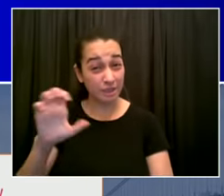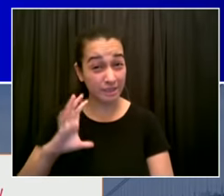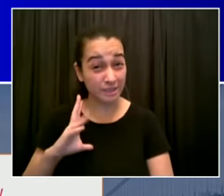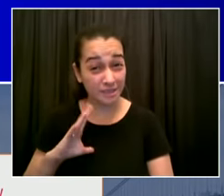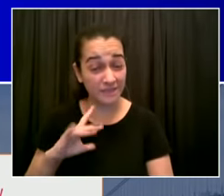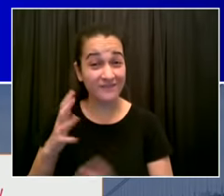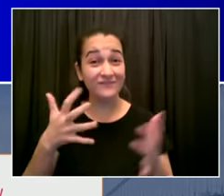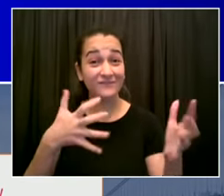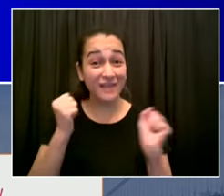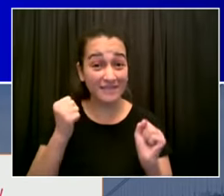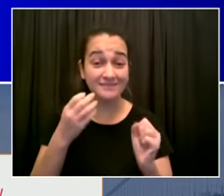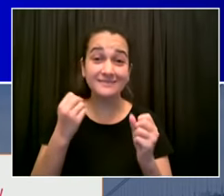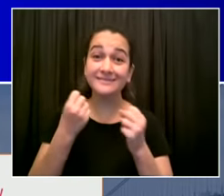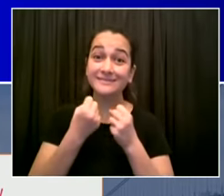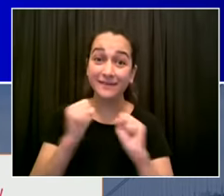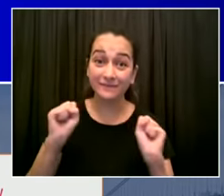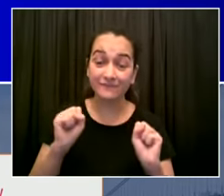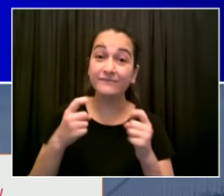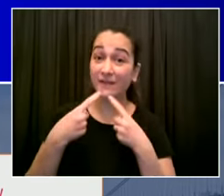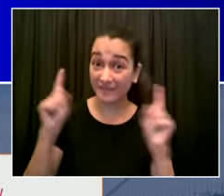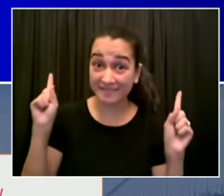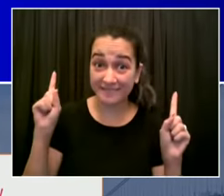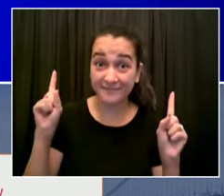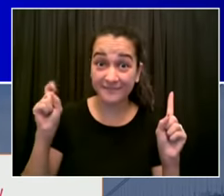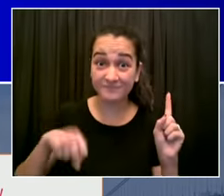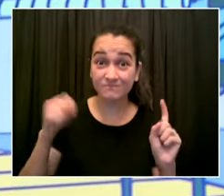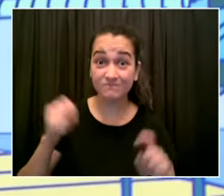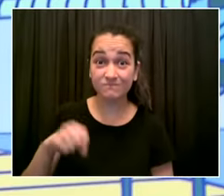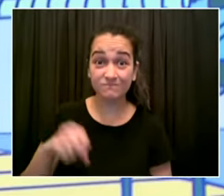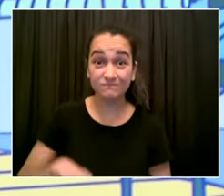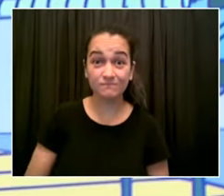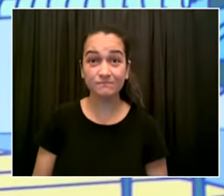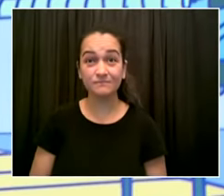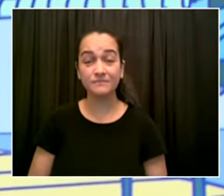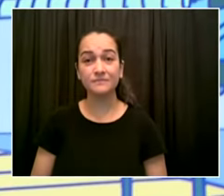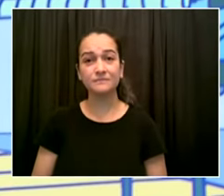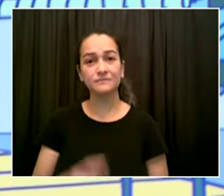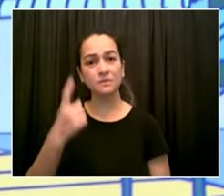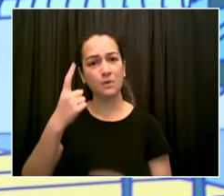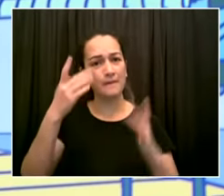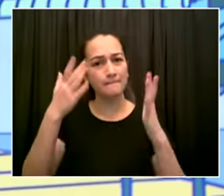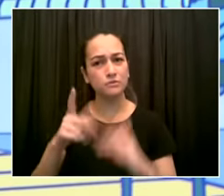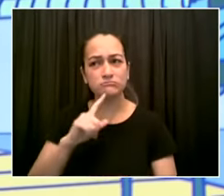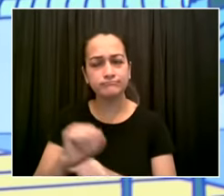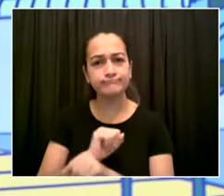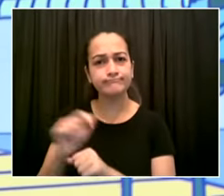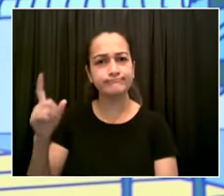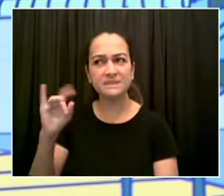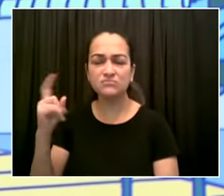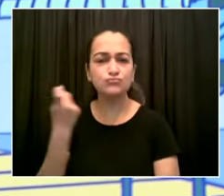promoting vaccination with her whole heart and i want to thank her for that my pleasure to introduce council member debbie rose